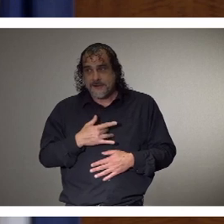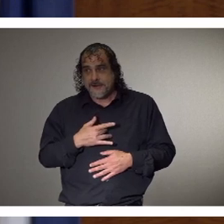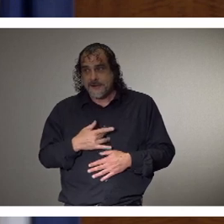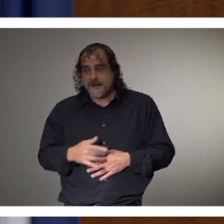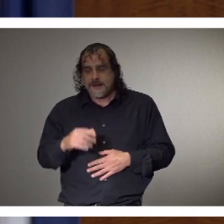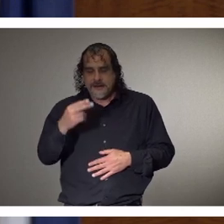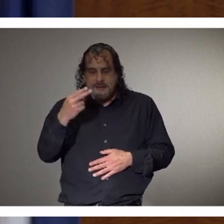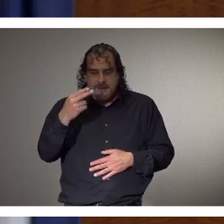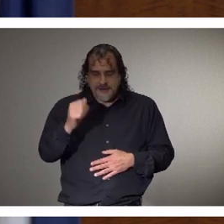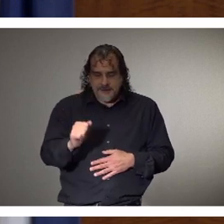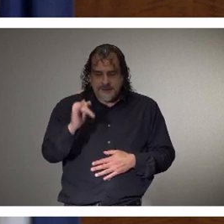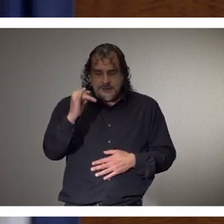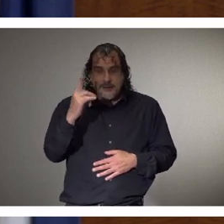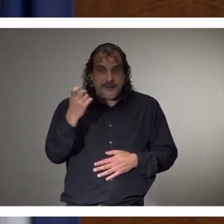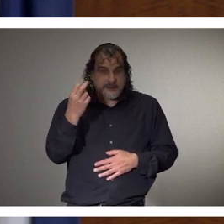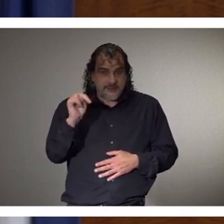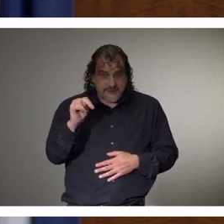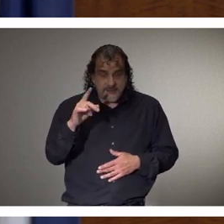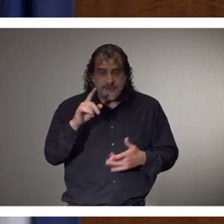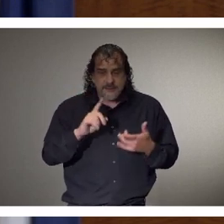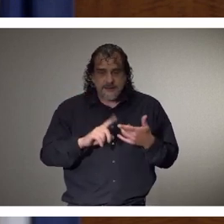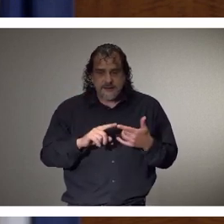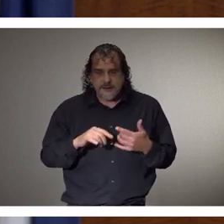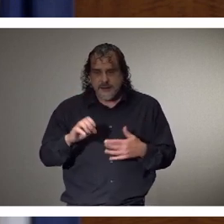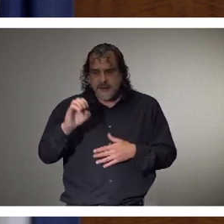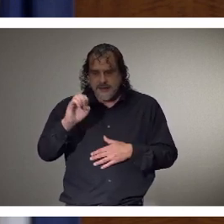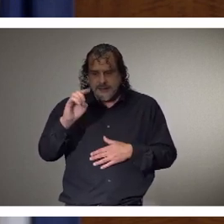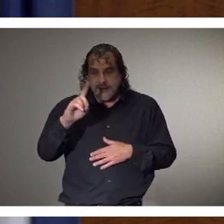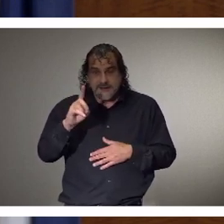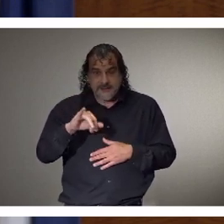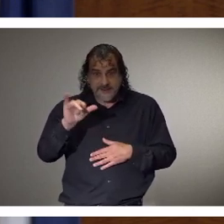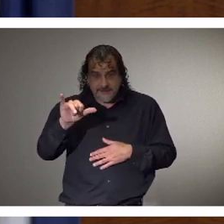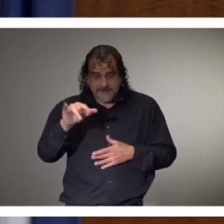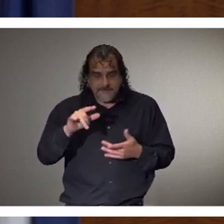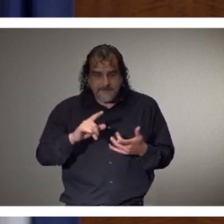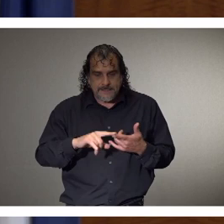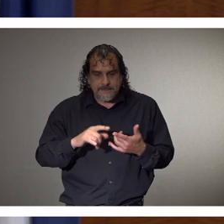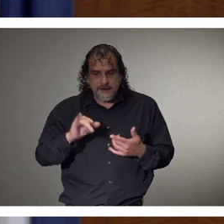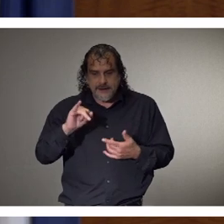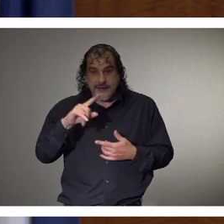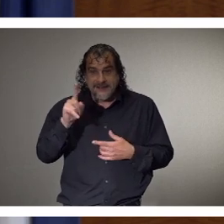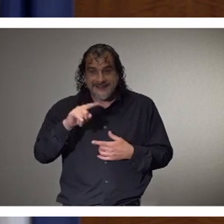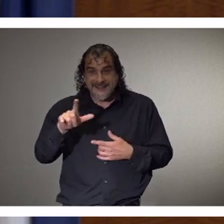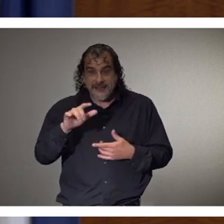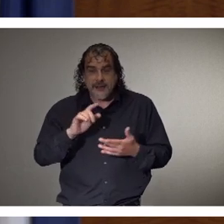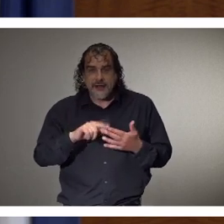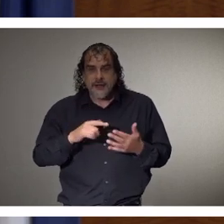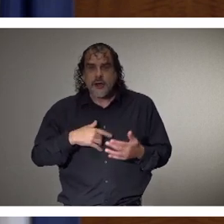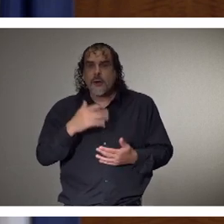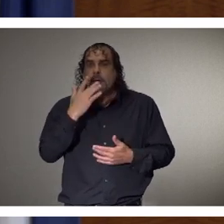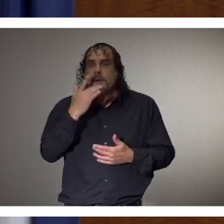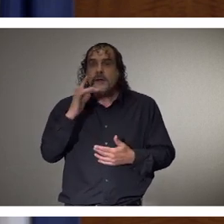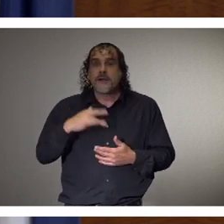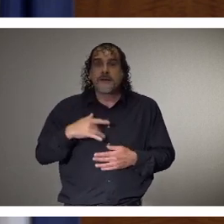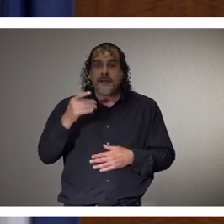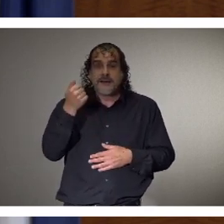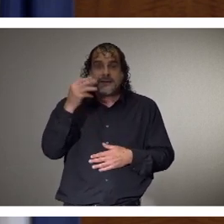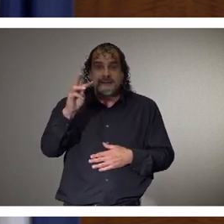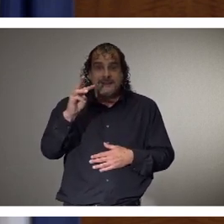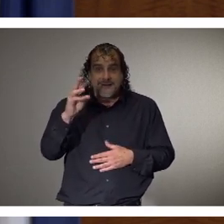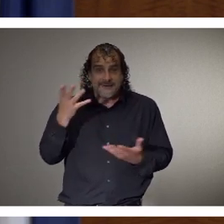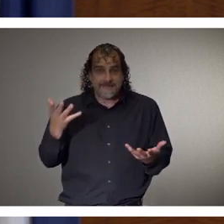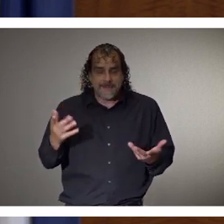Aiden Dyer from Purvis. Izzy from, Izzy Dupree is celebrating her sweet 16 in quarantine.